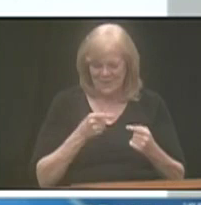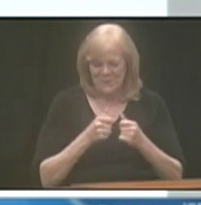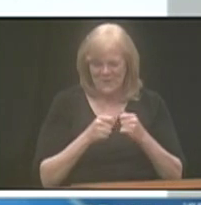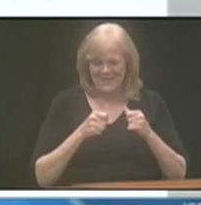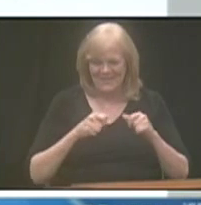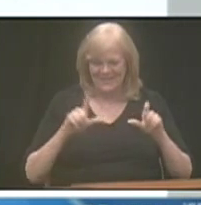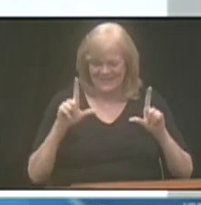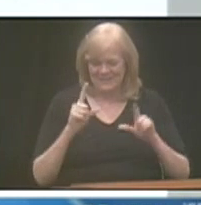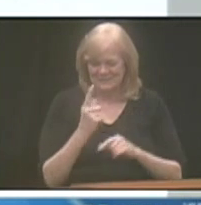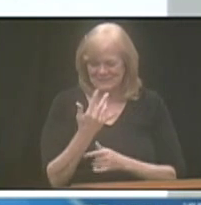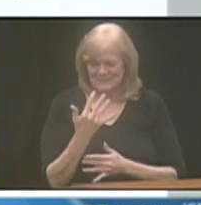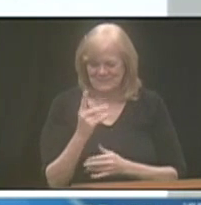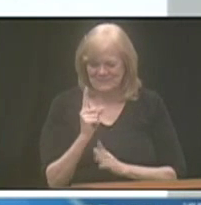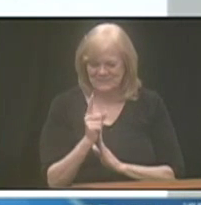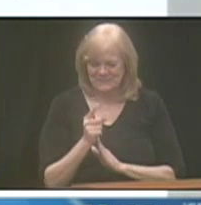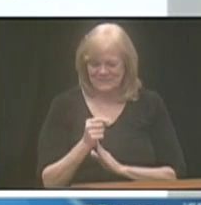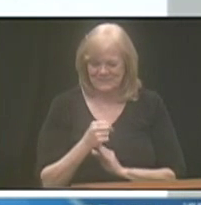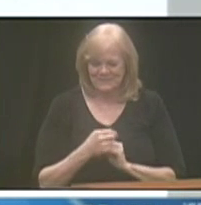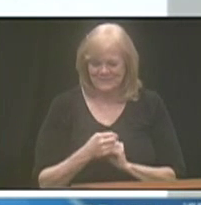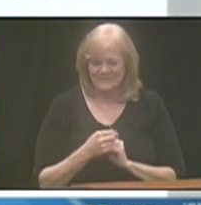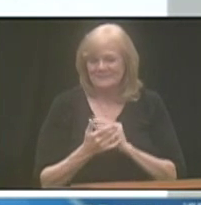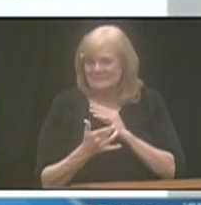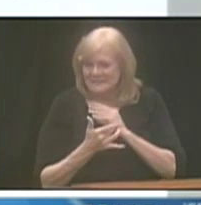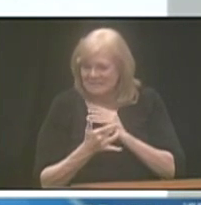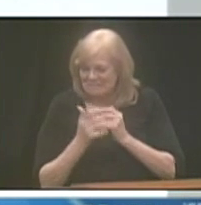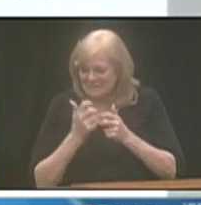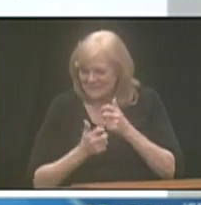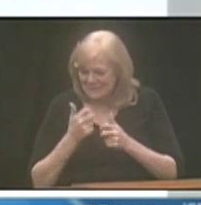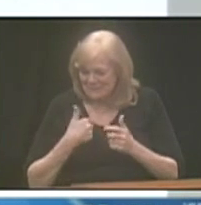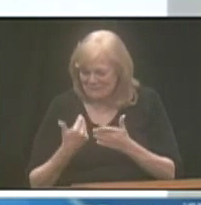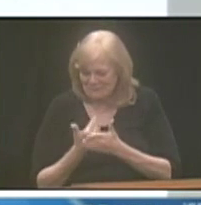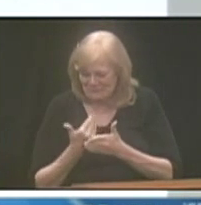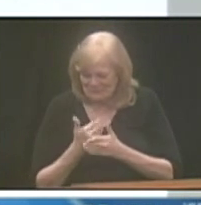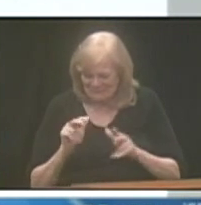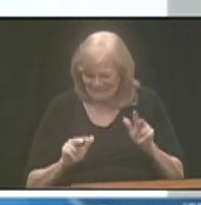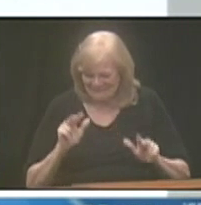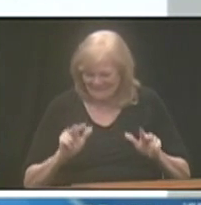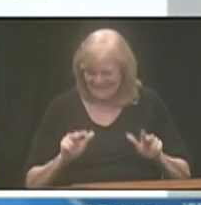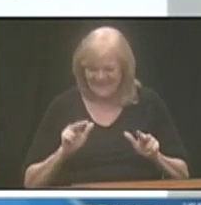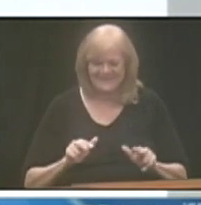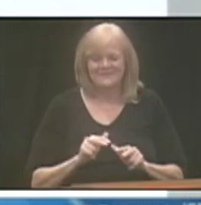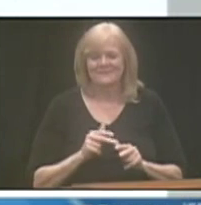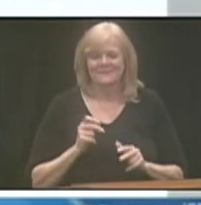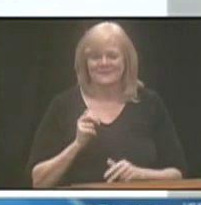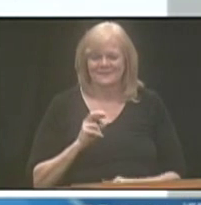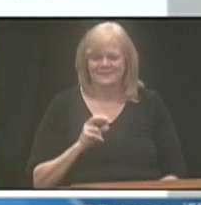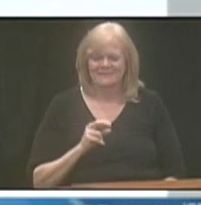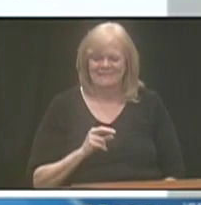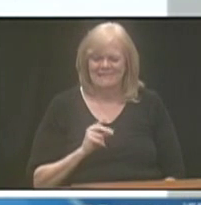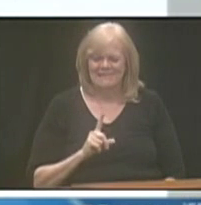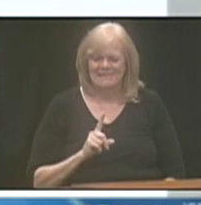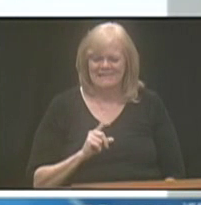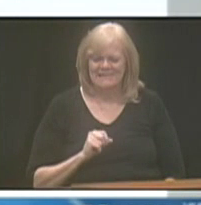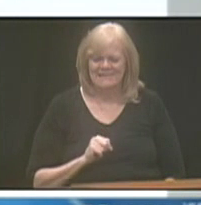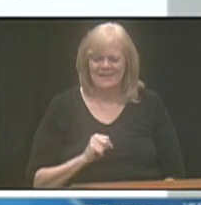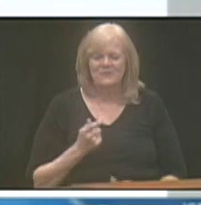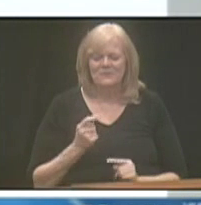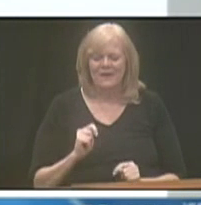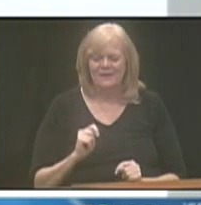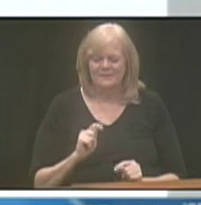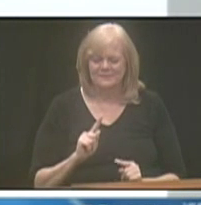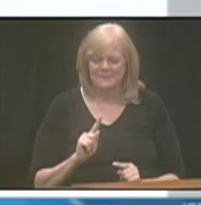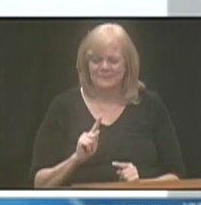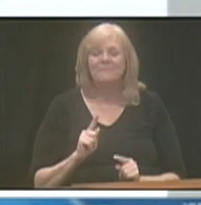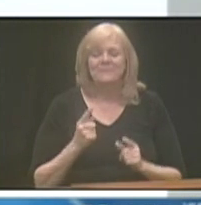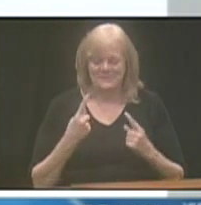Oh, I see. Technical difficulties. I'm new at this, I guess. Oh, or not. Here, we'll try this.